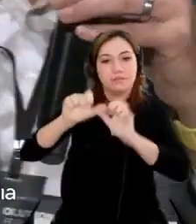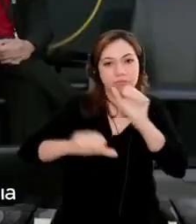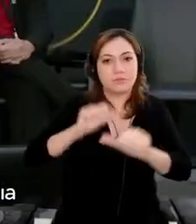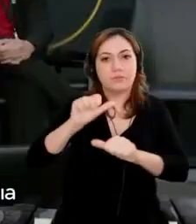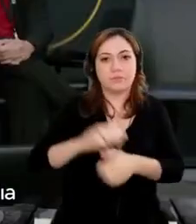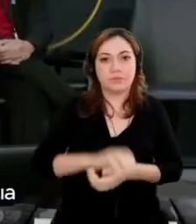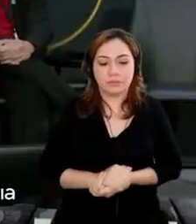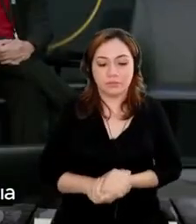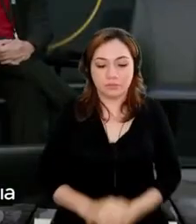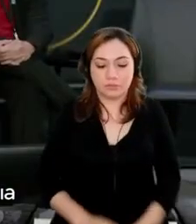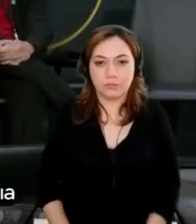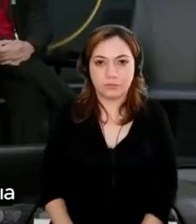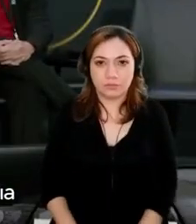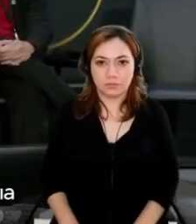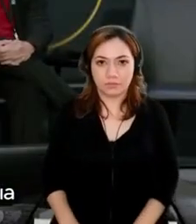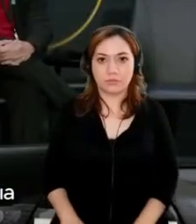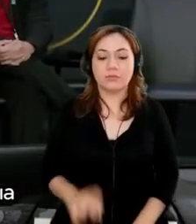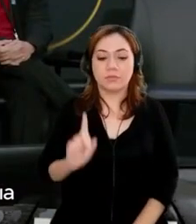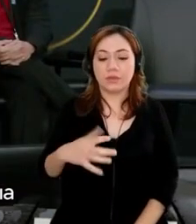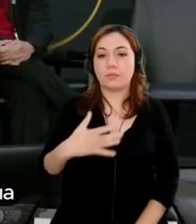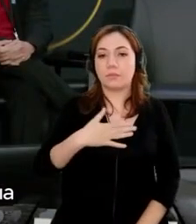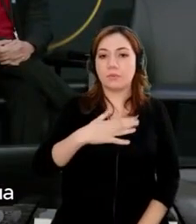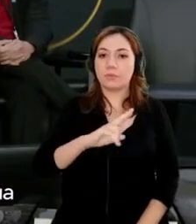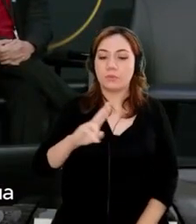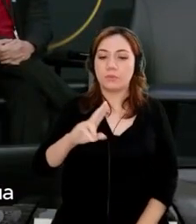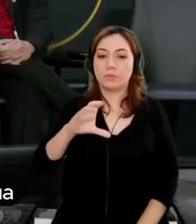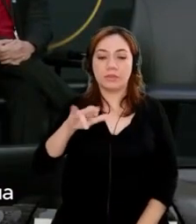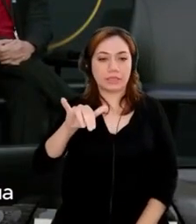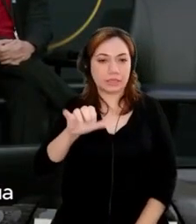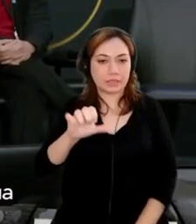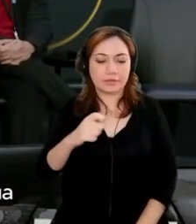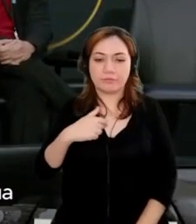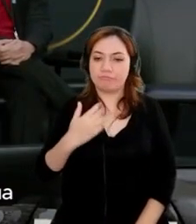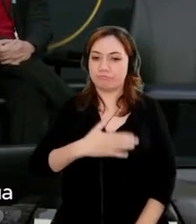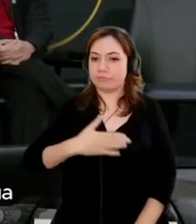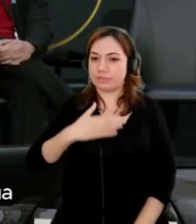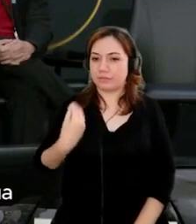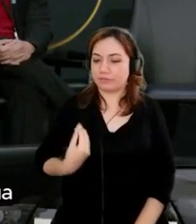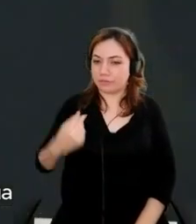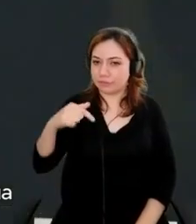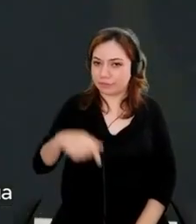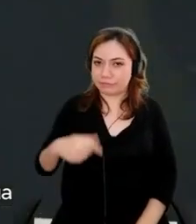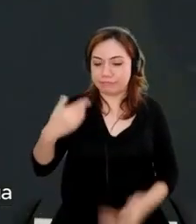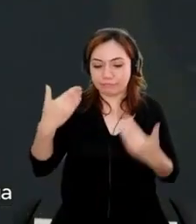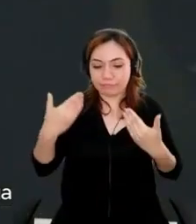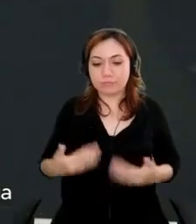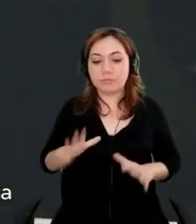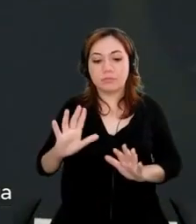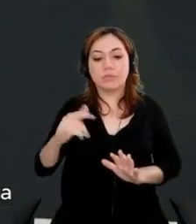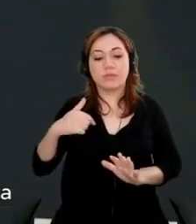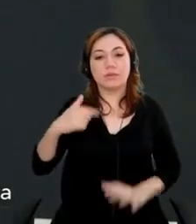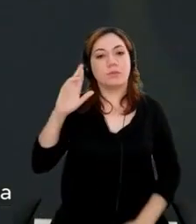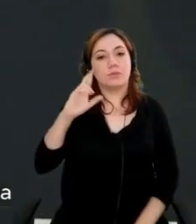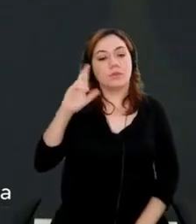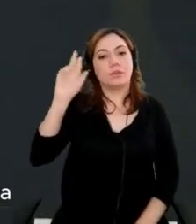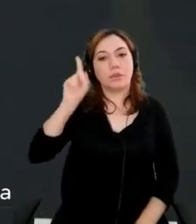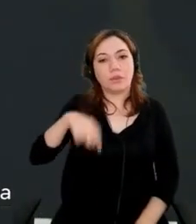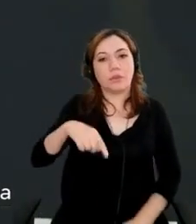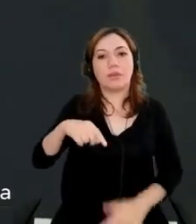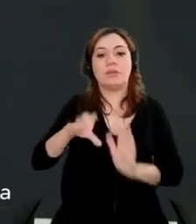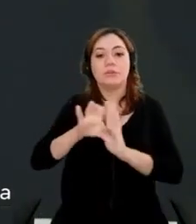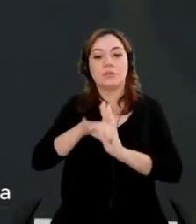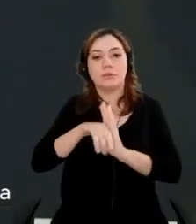Hello. My name is Chris Jacobs. It is an honor to be here. So I'm director of concept design at Rivian.